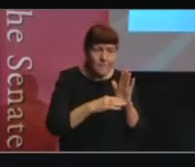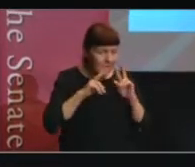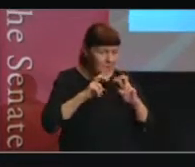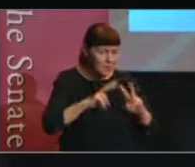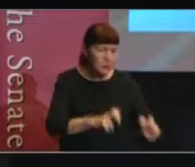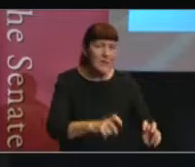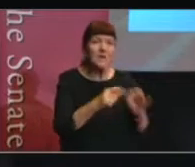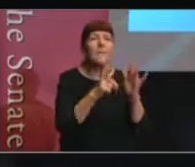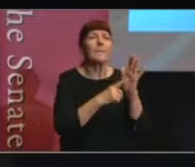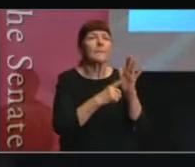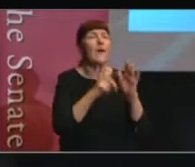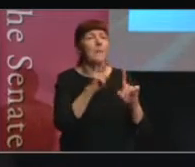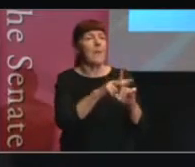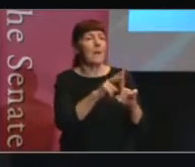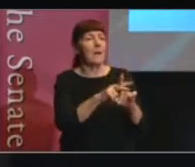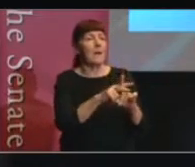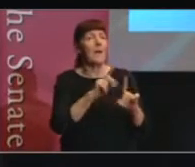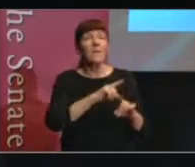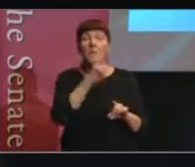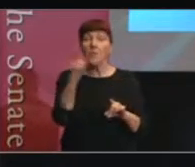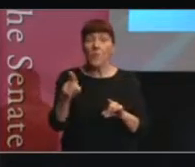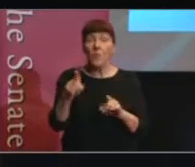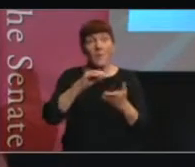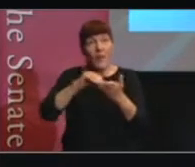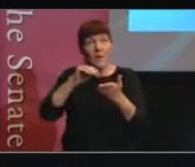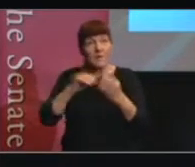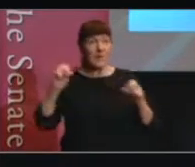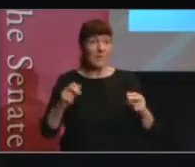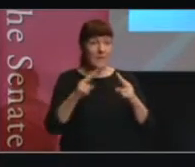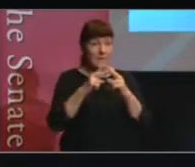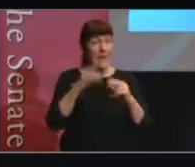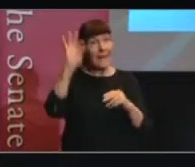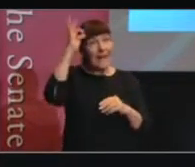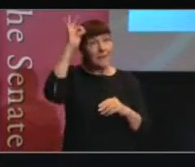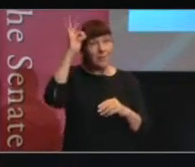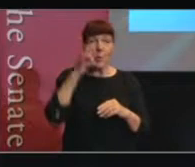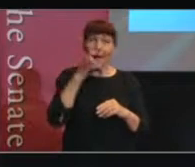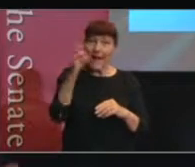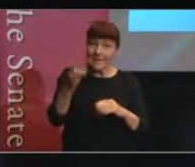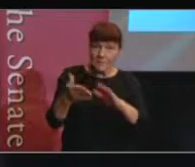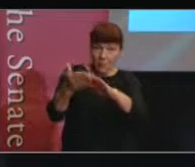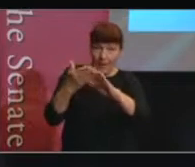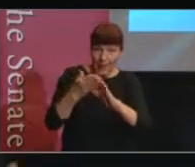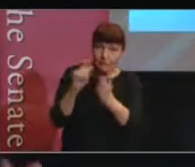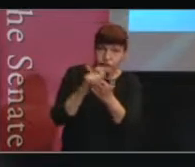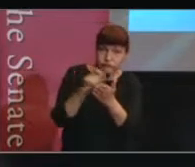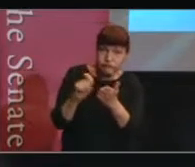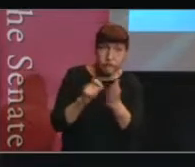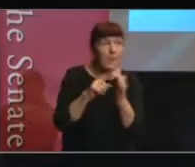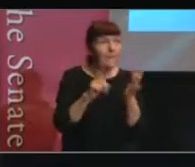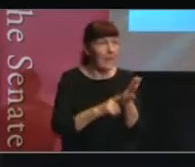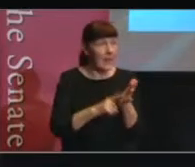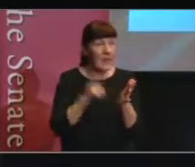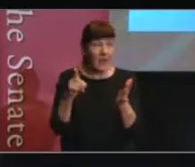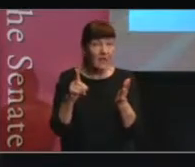you're going to the Office of Parliamentary Council and getting their assistance to draft a bill, they will be anticipating